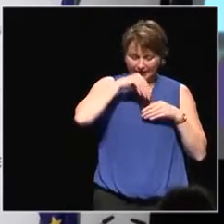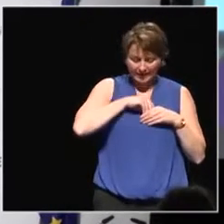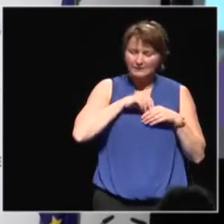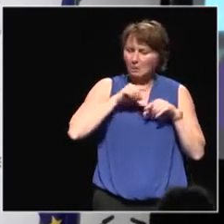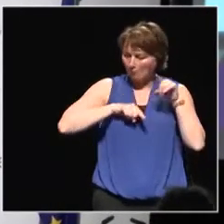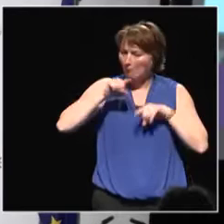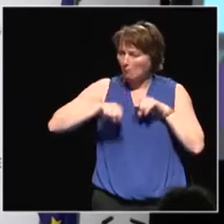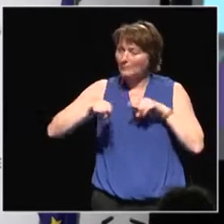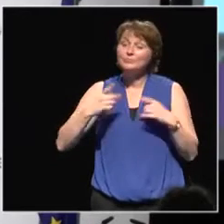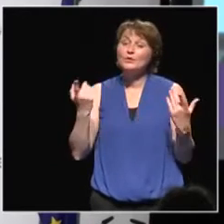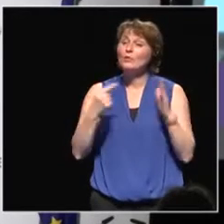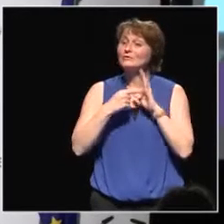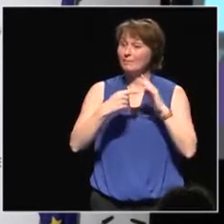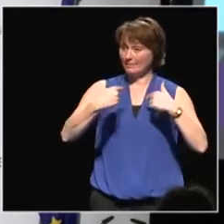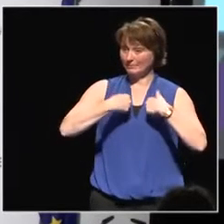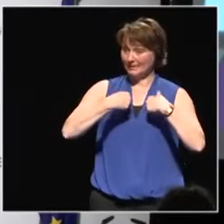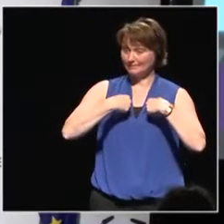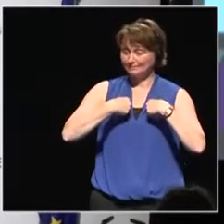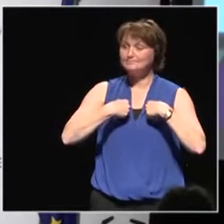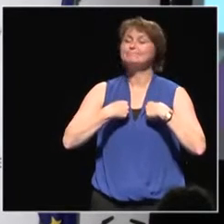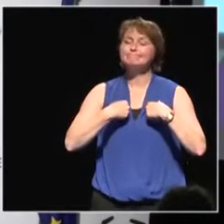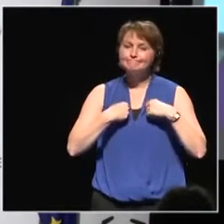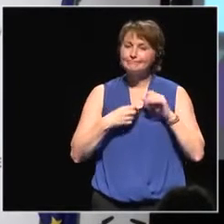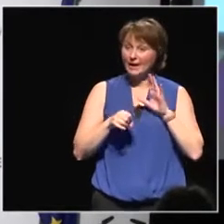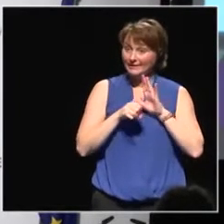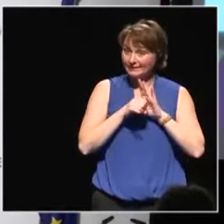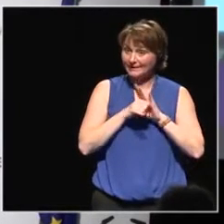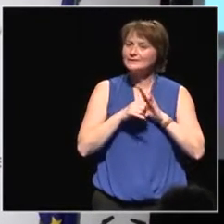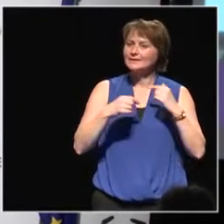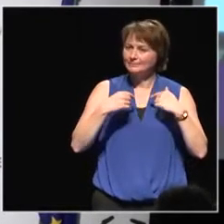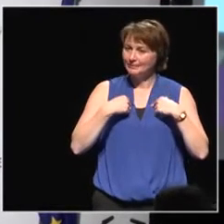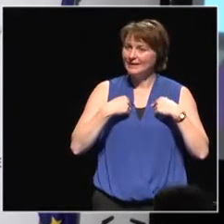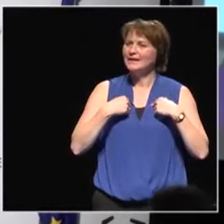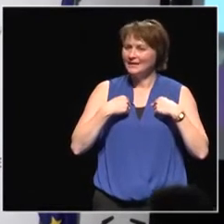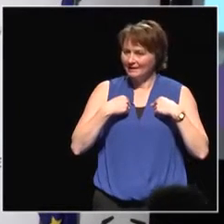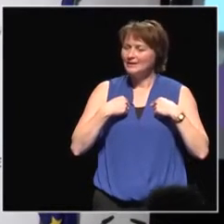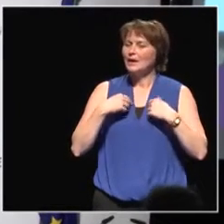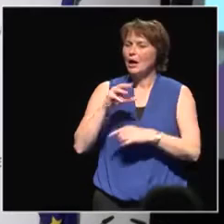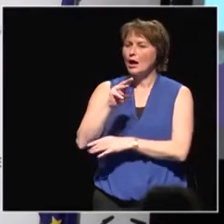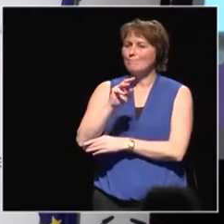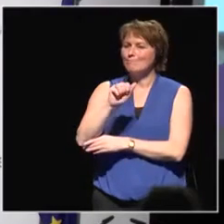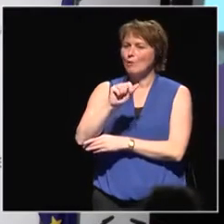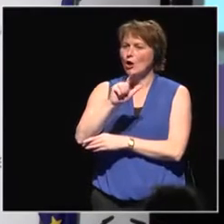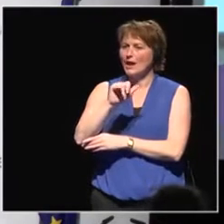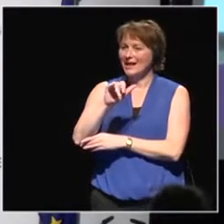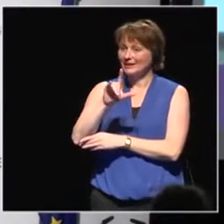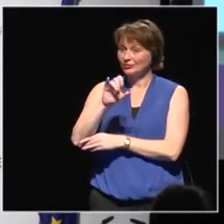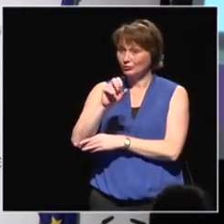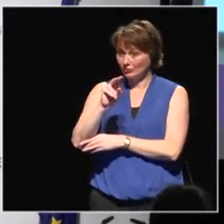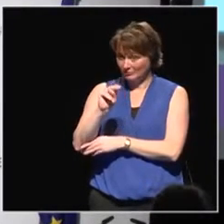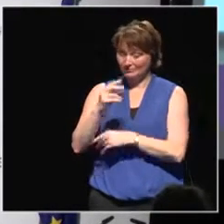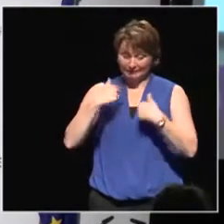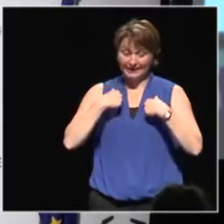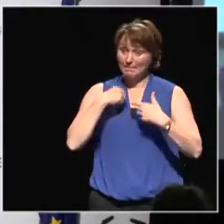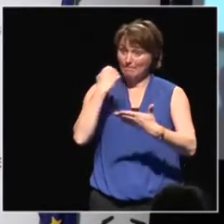I identify myself as a Malaysian who has a passport that allows me to travel around the